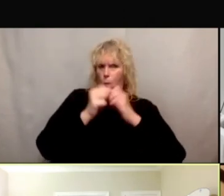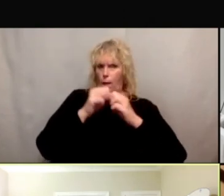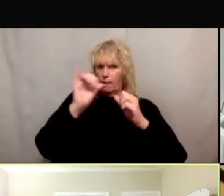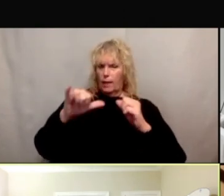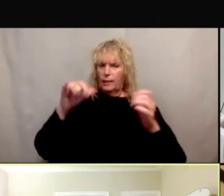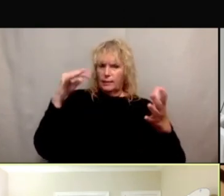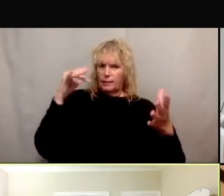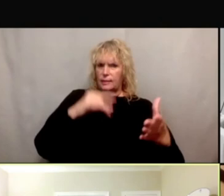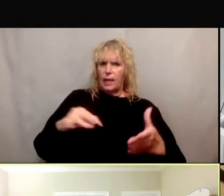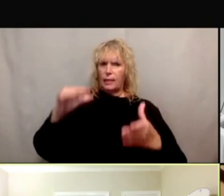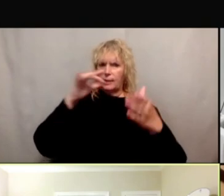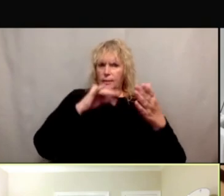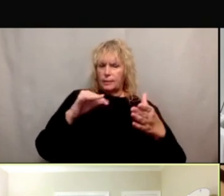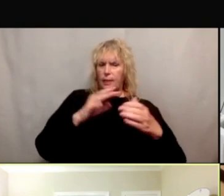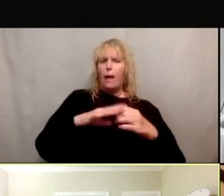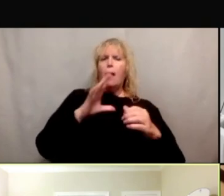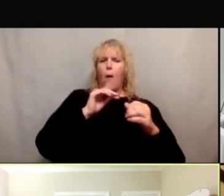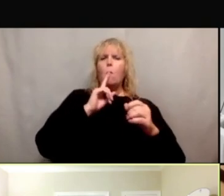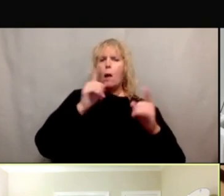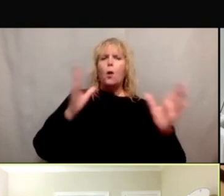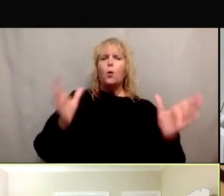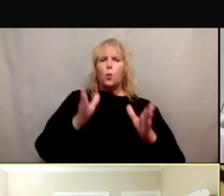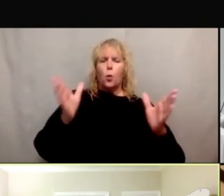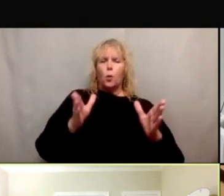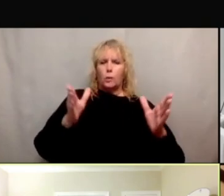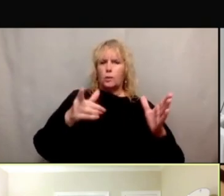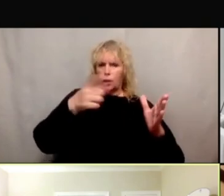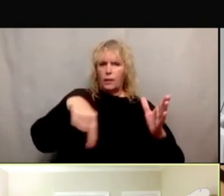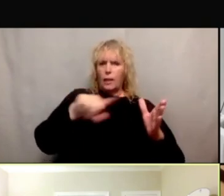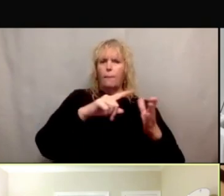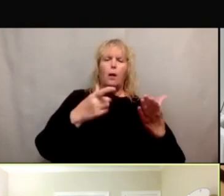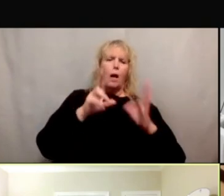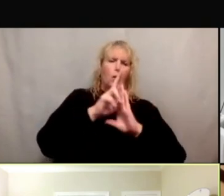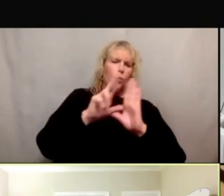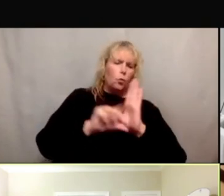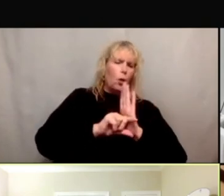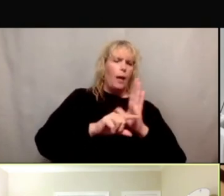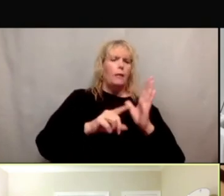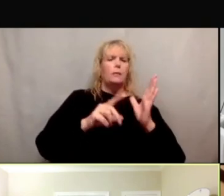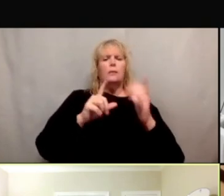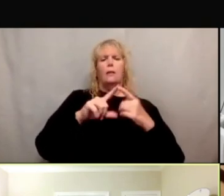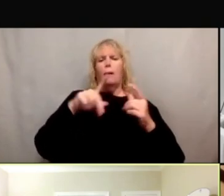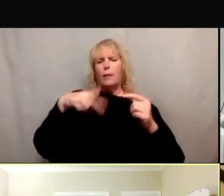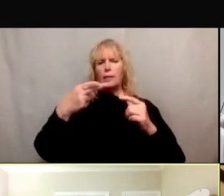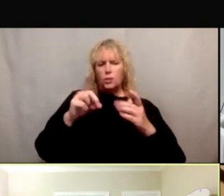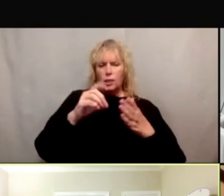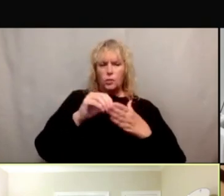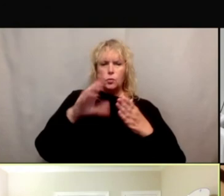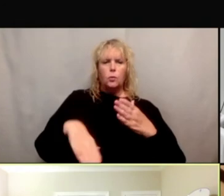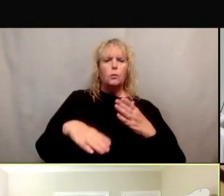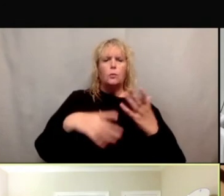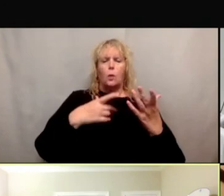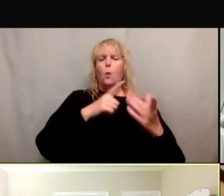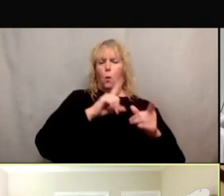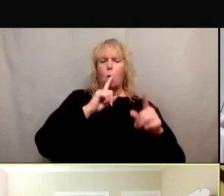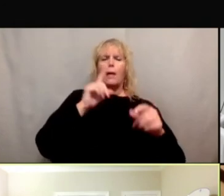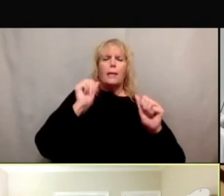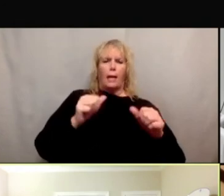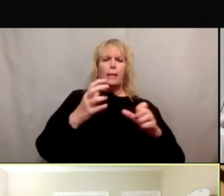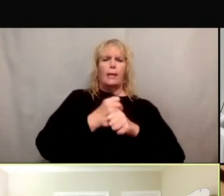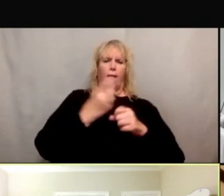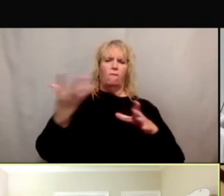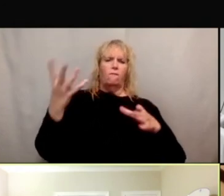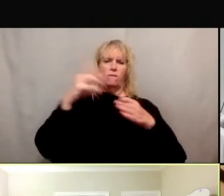then really just encouraging the students out there, the undergrad, the graduate students, PhD students to really get involved with this